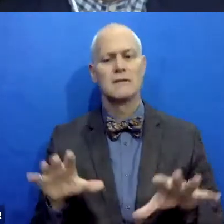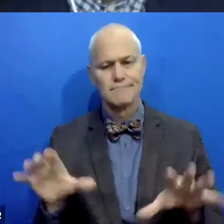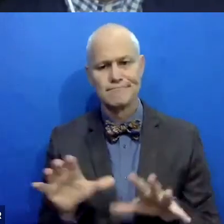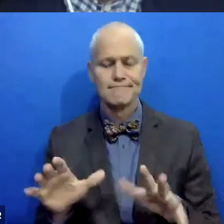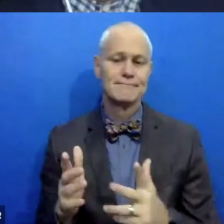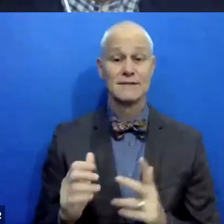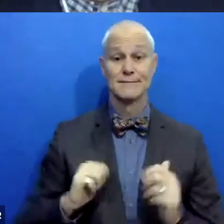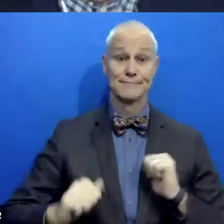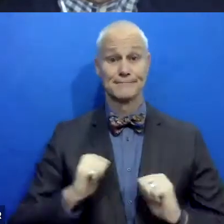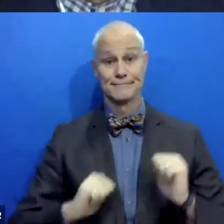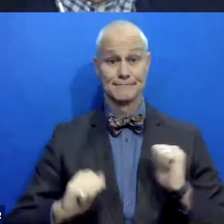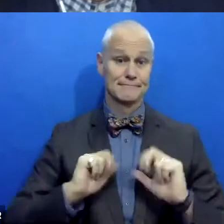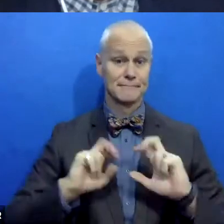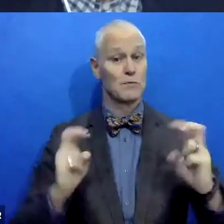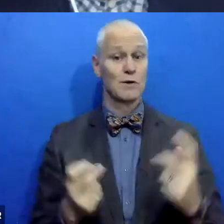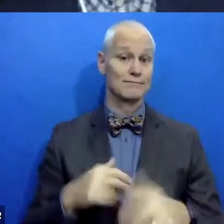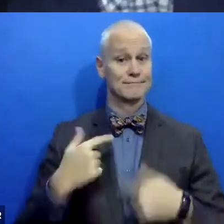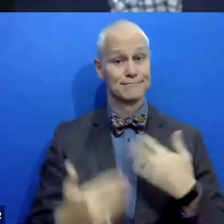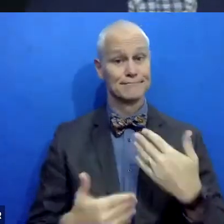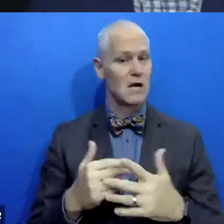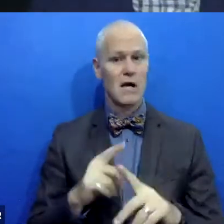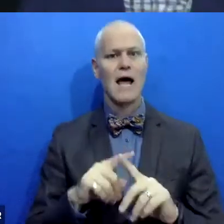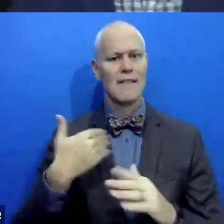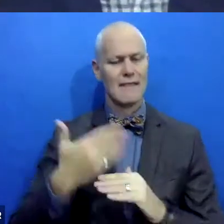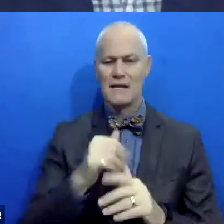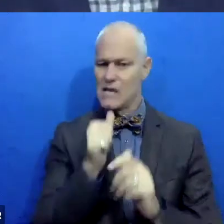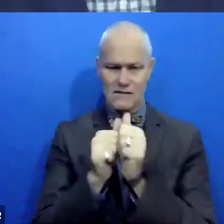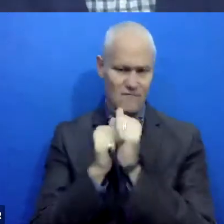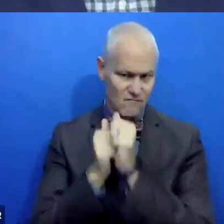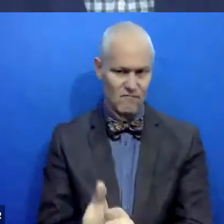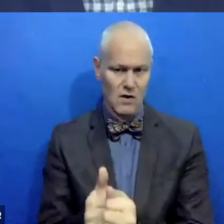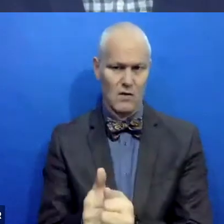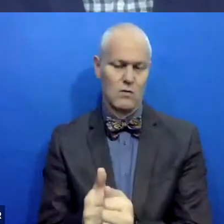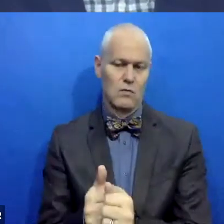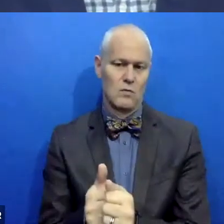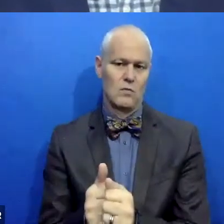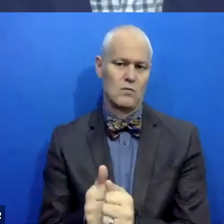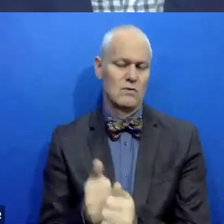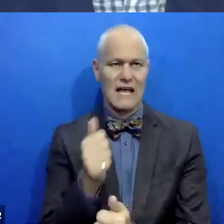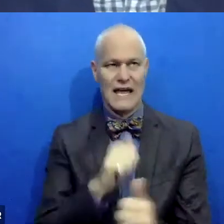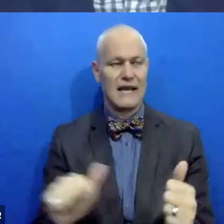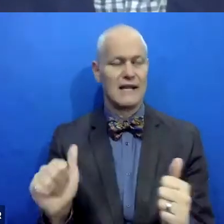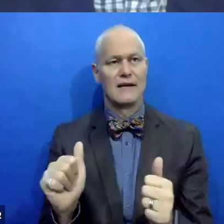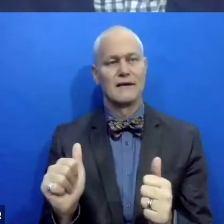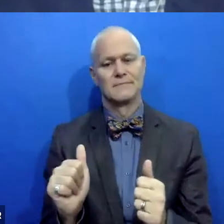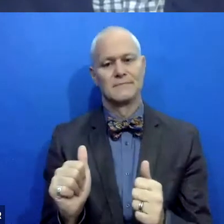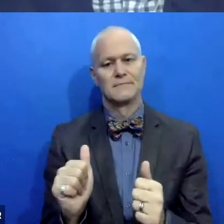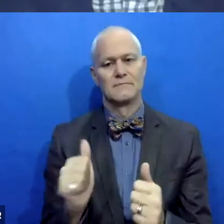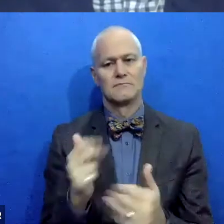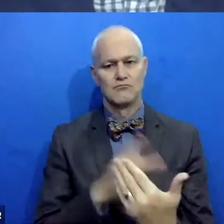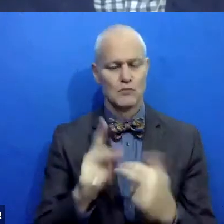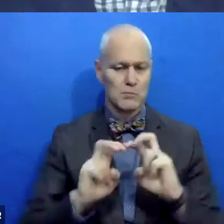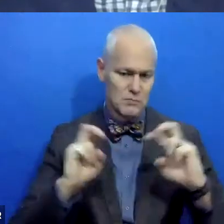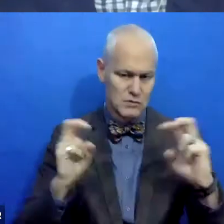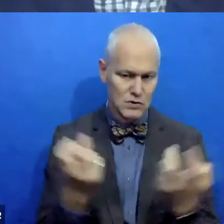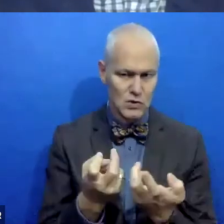the program, but then does not abide by any of the, um, program circles framework